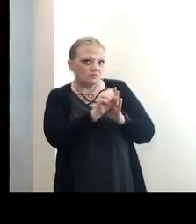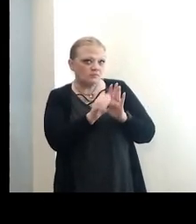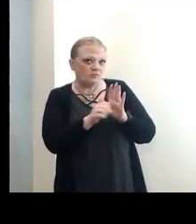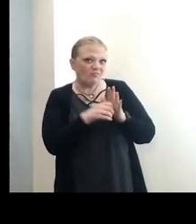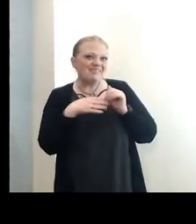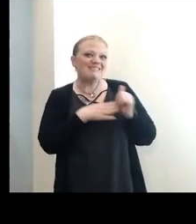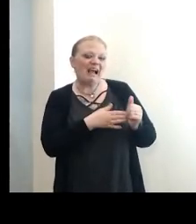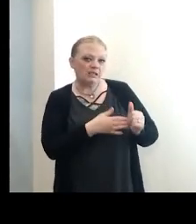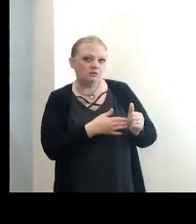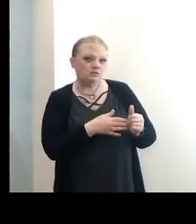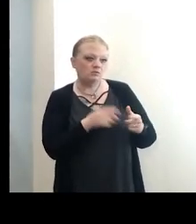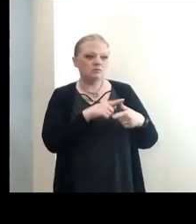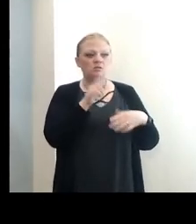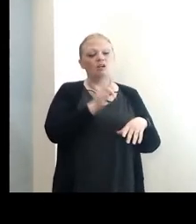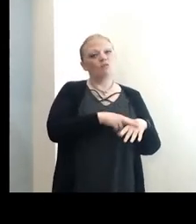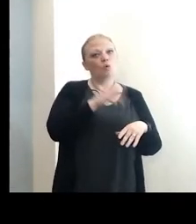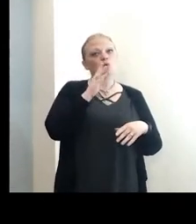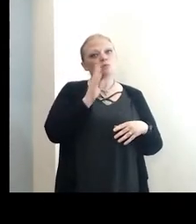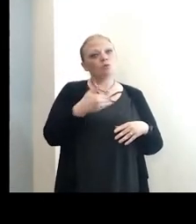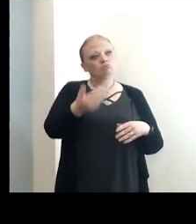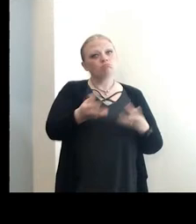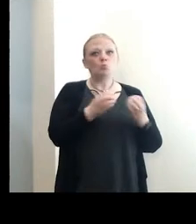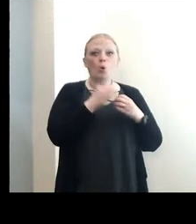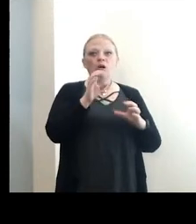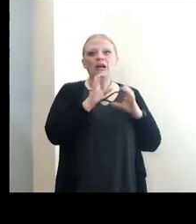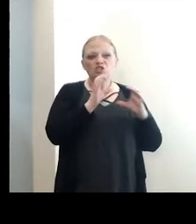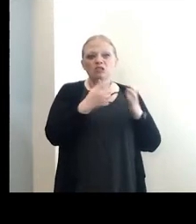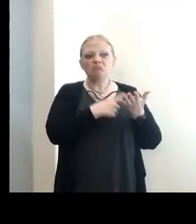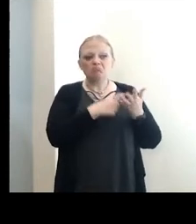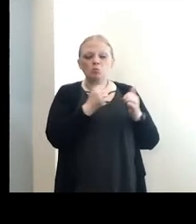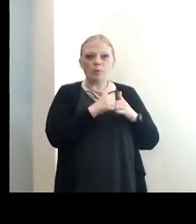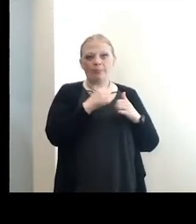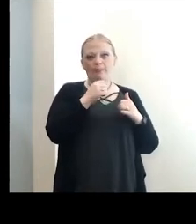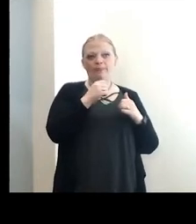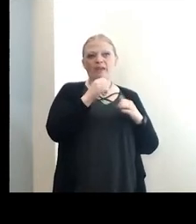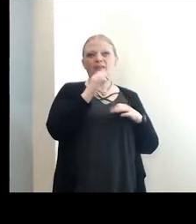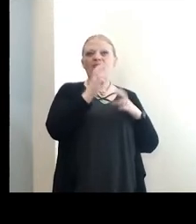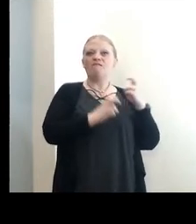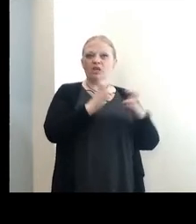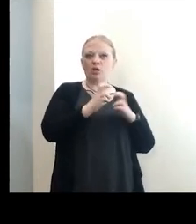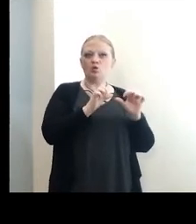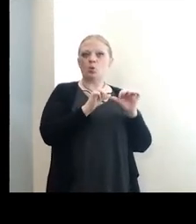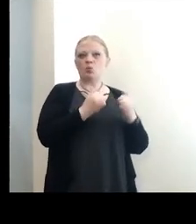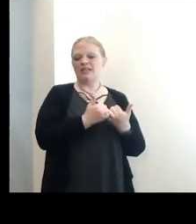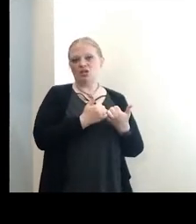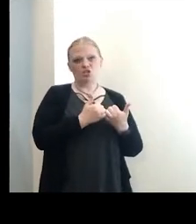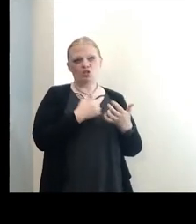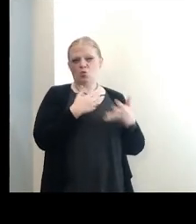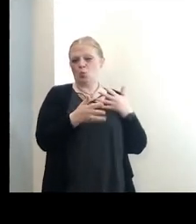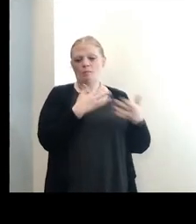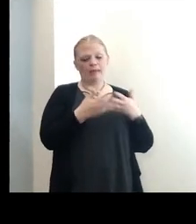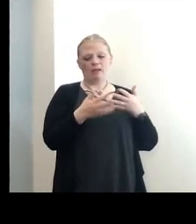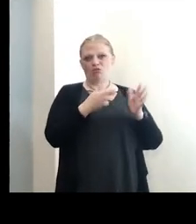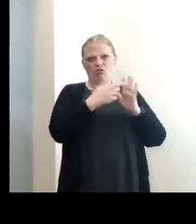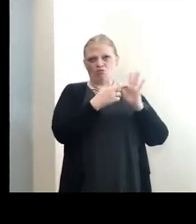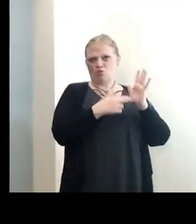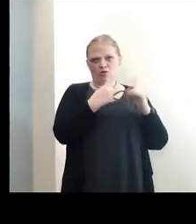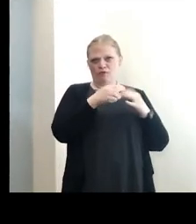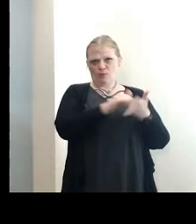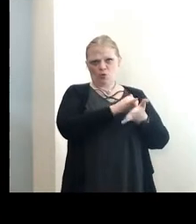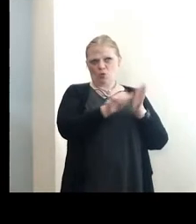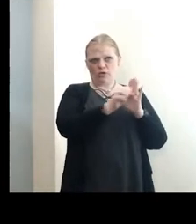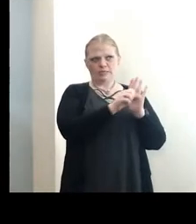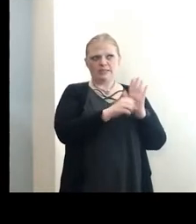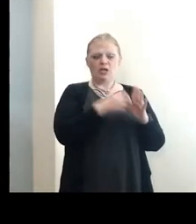guidance. And then of course, we'll have further conversations with the Fair Association because no matter what the guidance is from New York State,